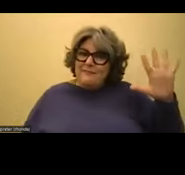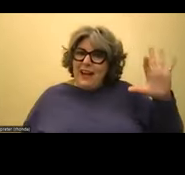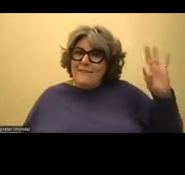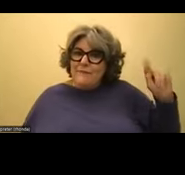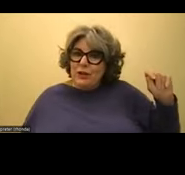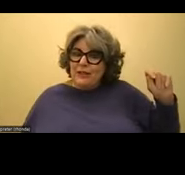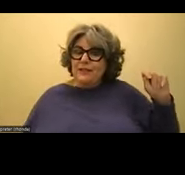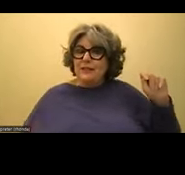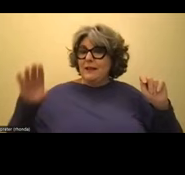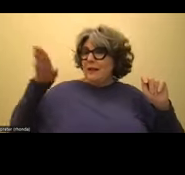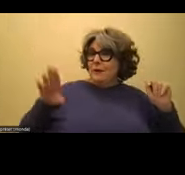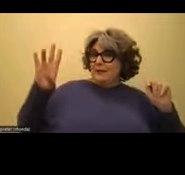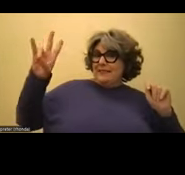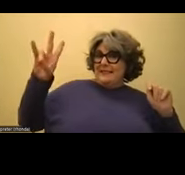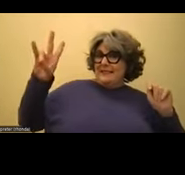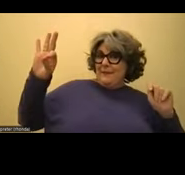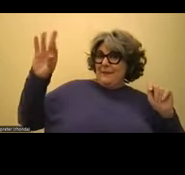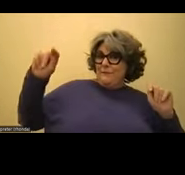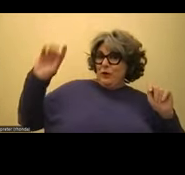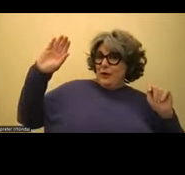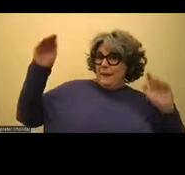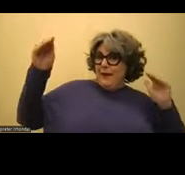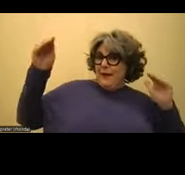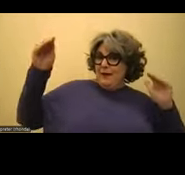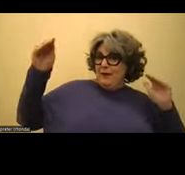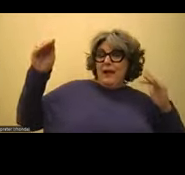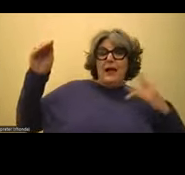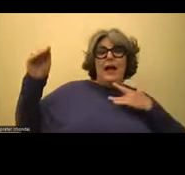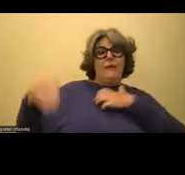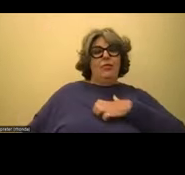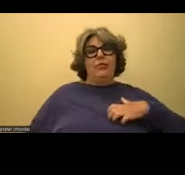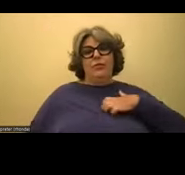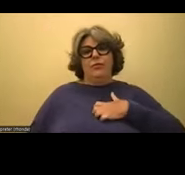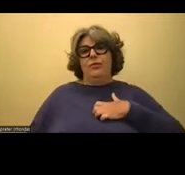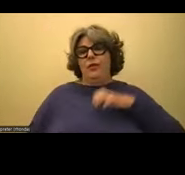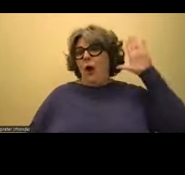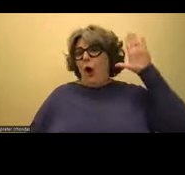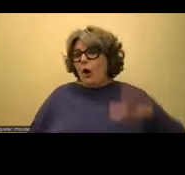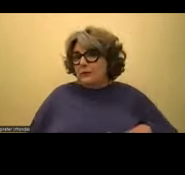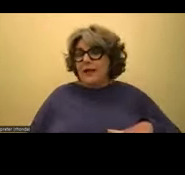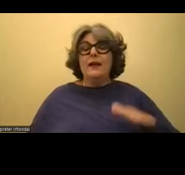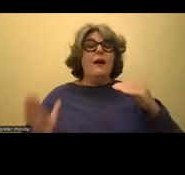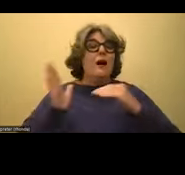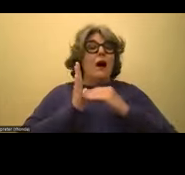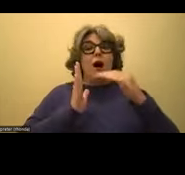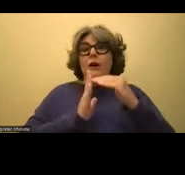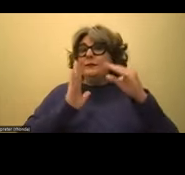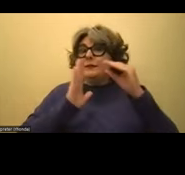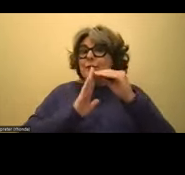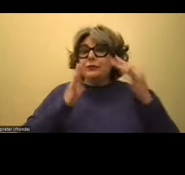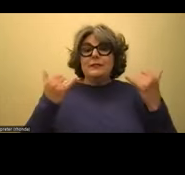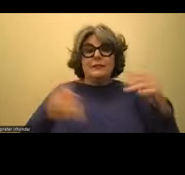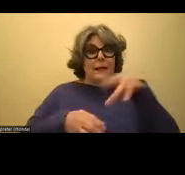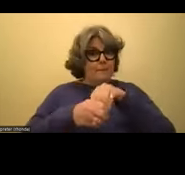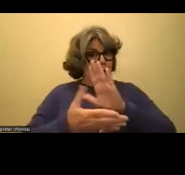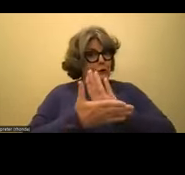I would be absolutely miserable all day long. And this happens to our students, they are being forced to, you know, as part of